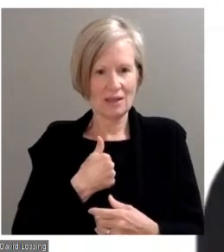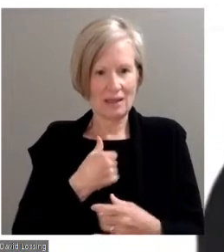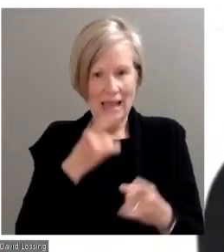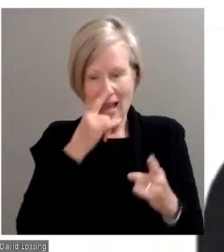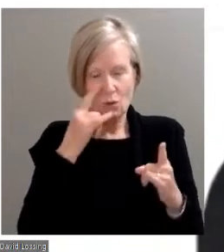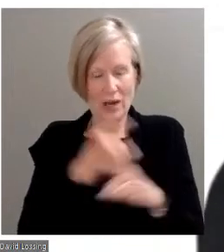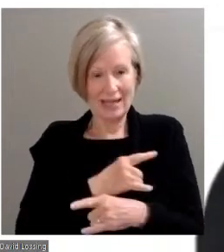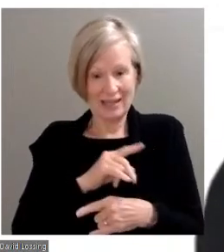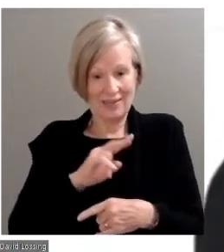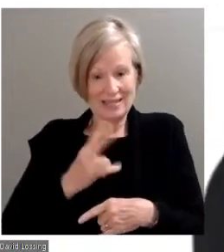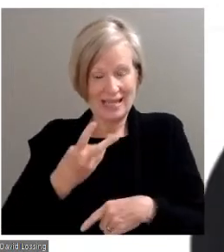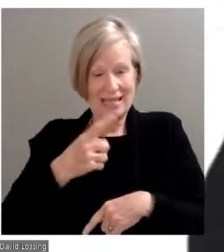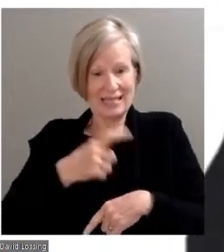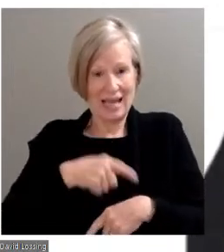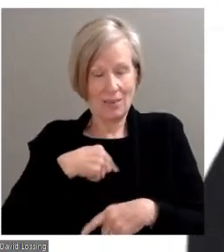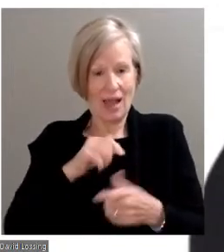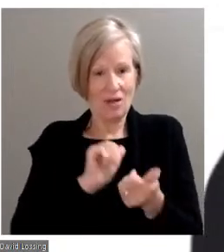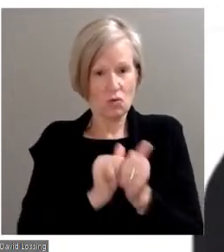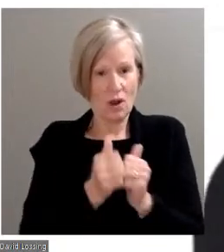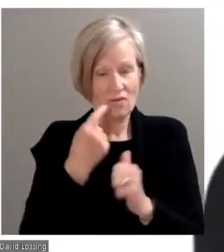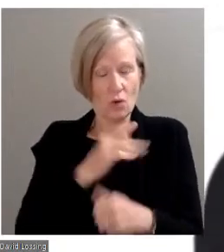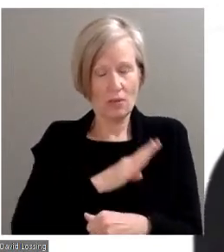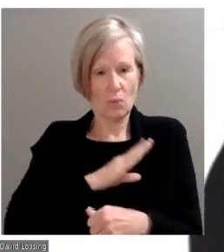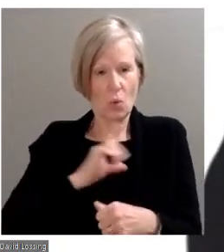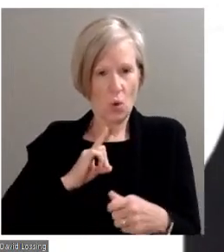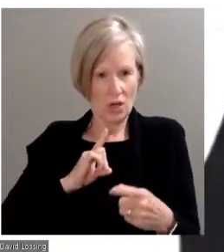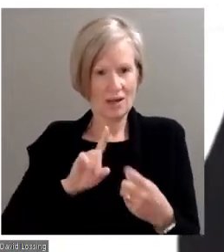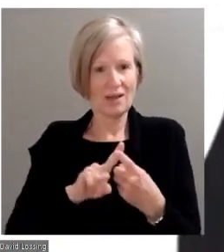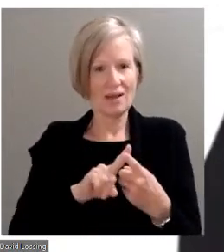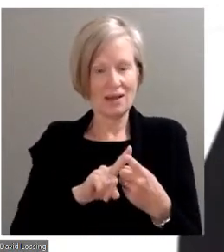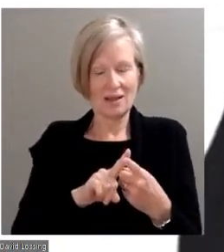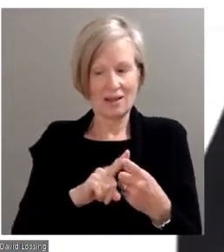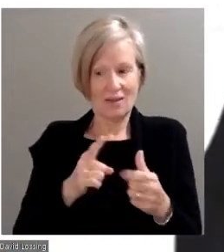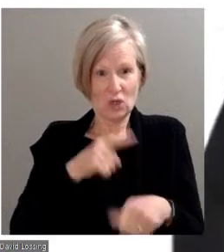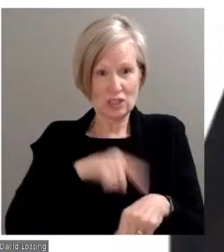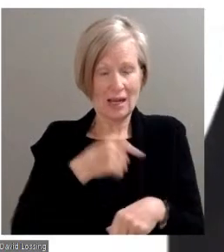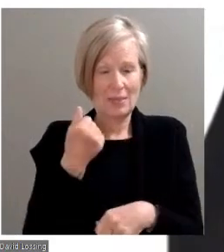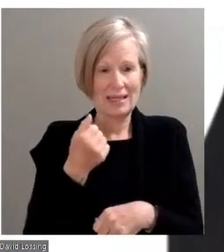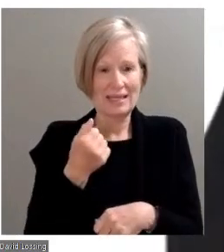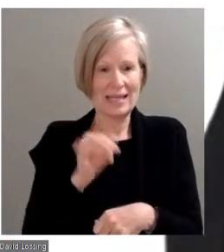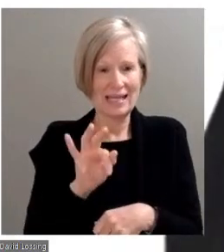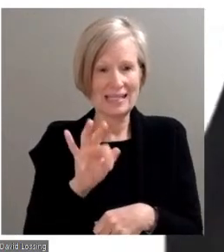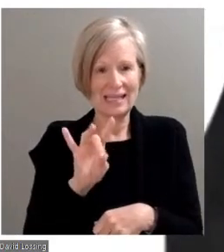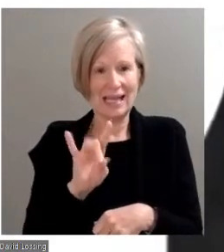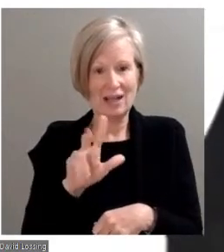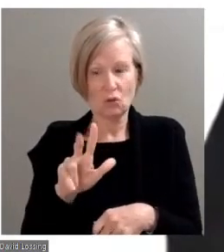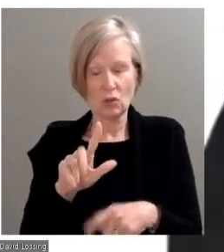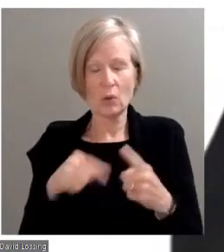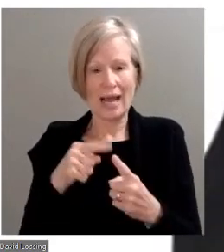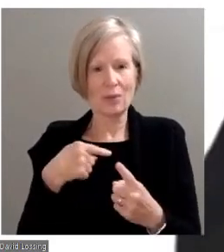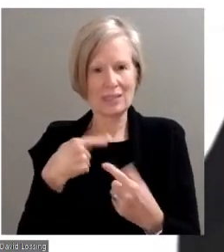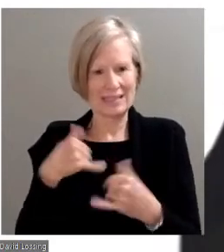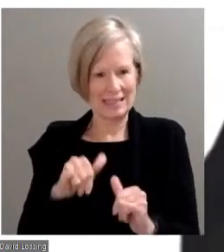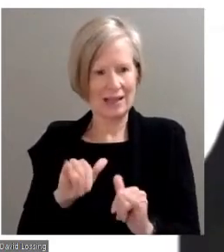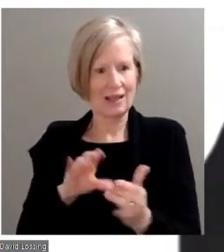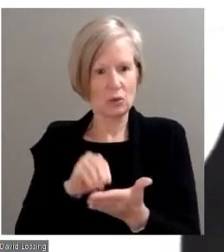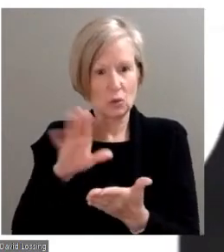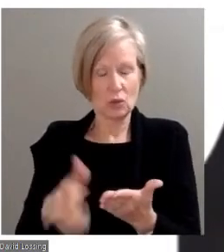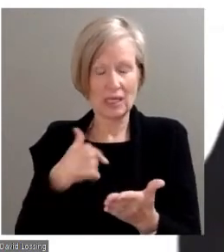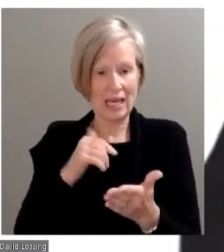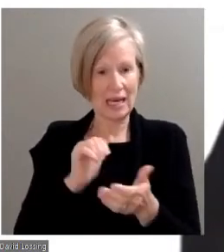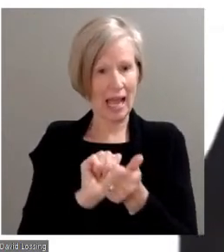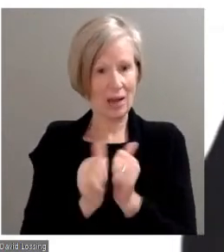I've run for the board of trustees. The very first time was in 1983, when I was a student at Mott. And I ran,